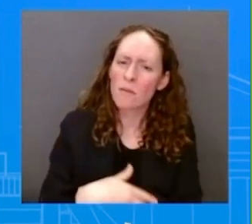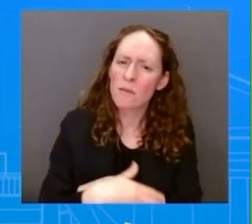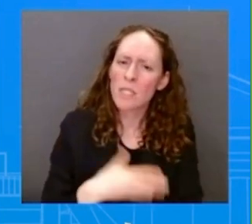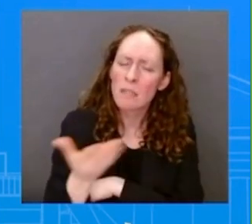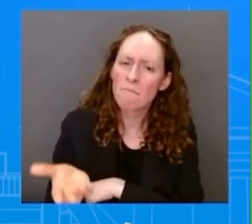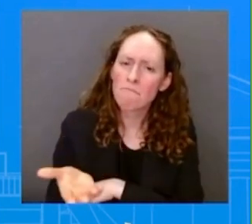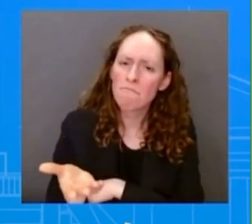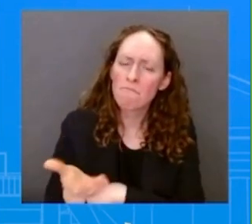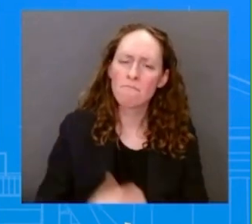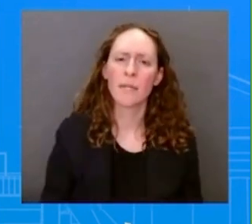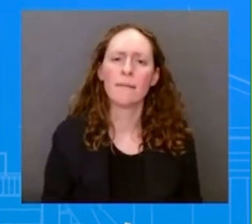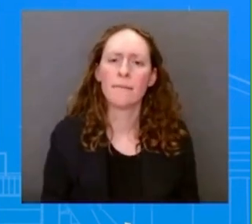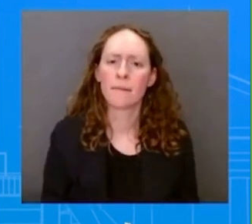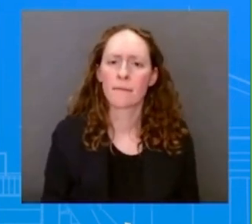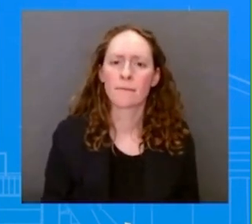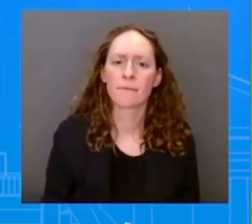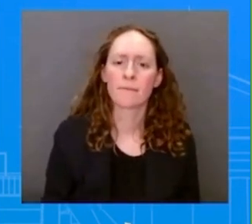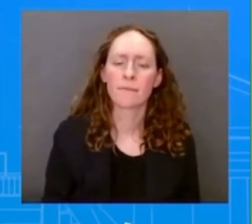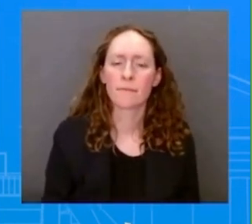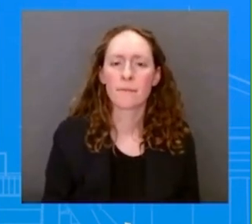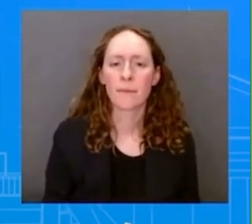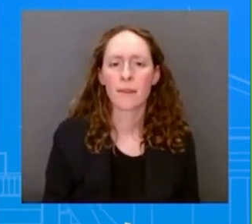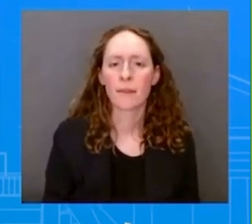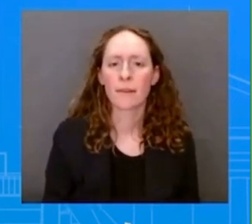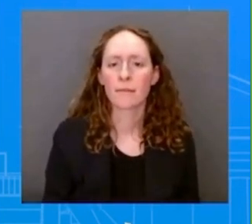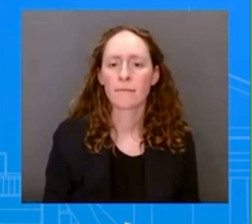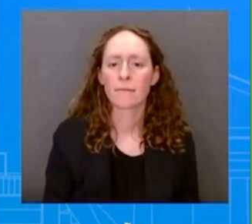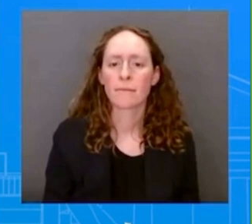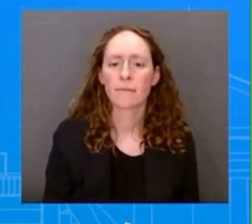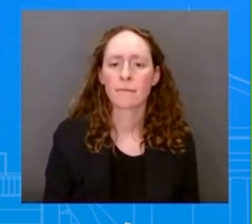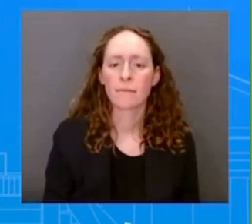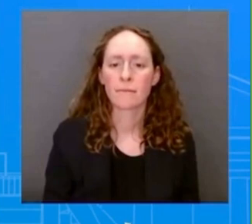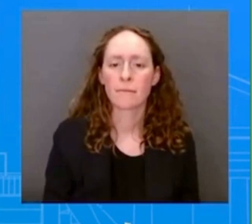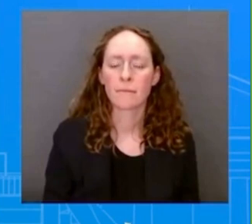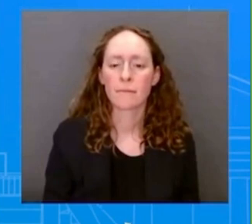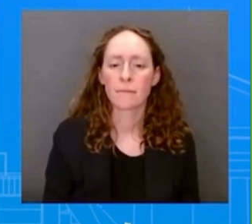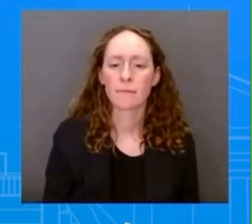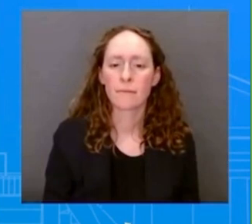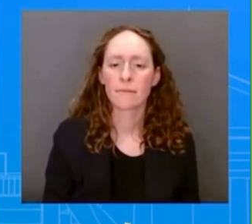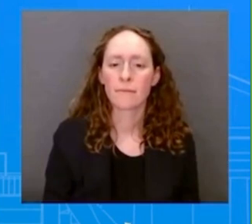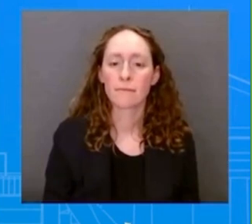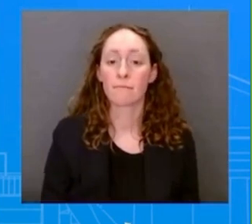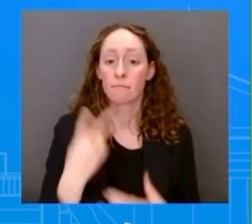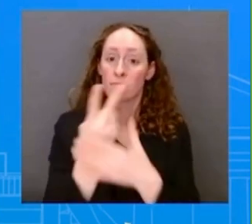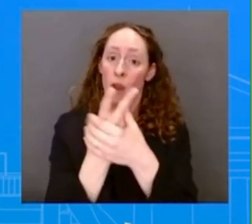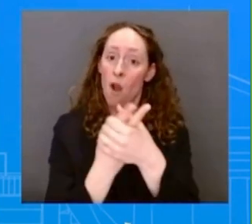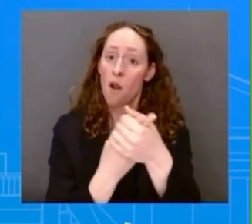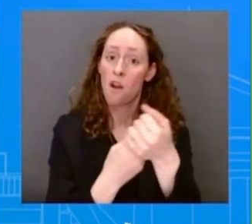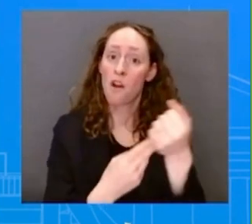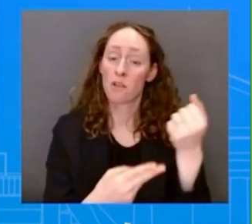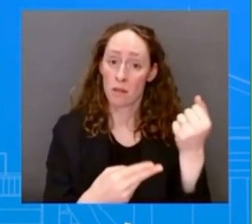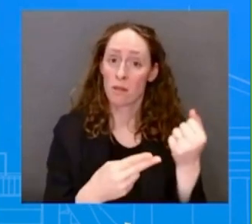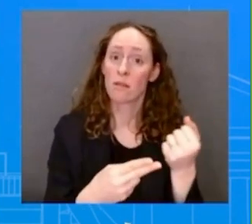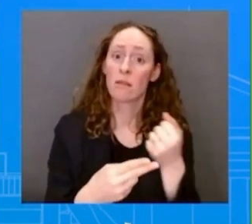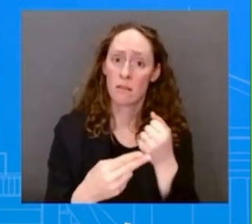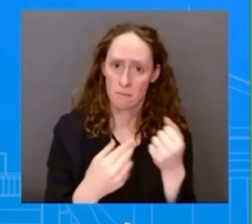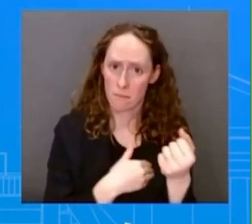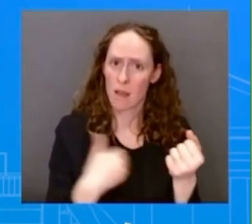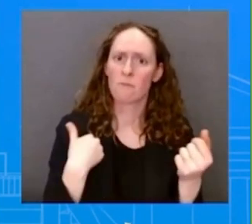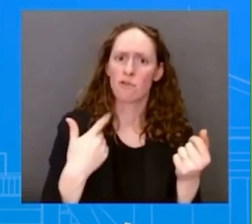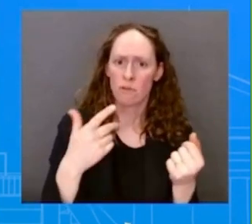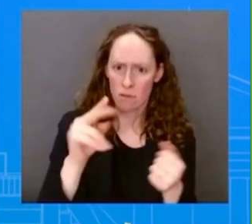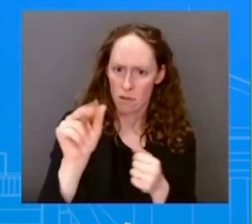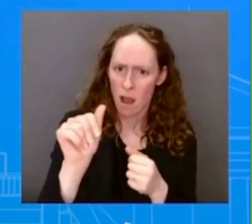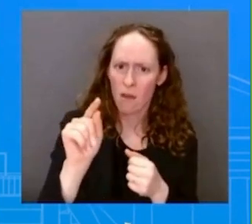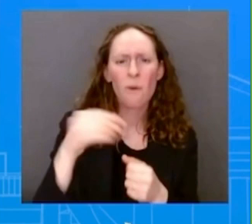that's important that, again, decisions about invitations, as you rightly said, we've said, it's not some sort of mark of